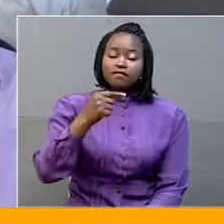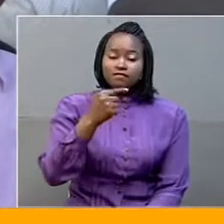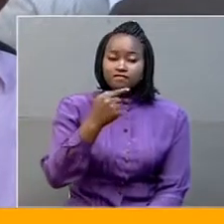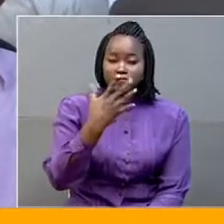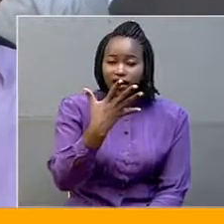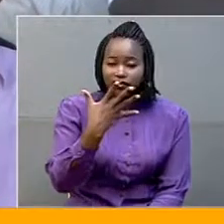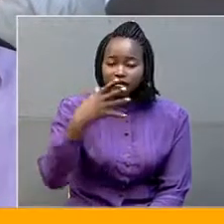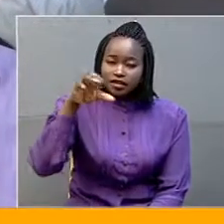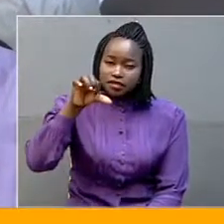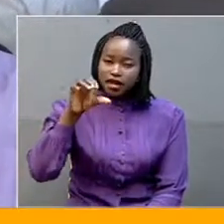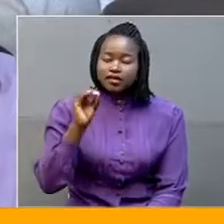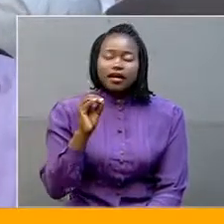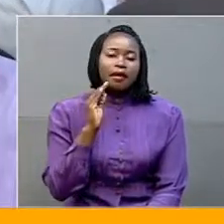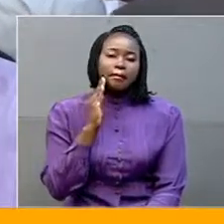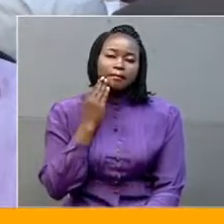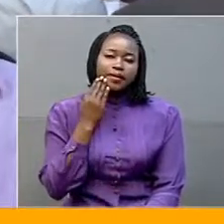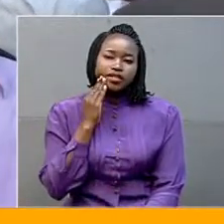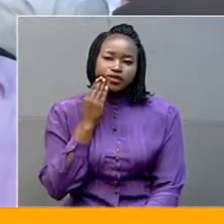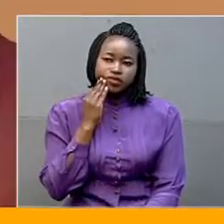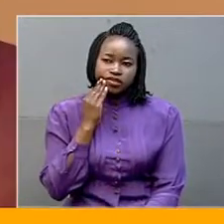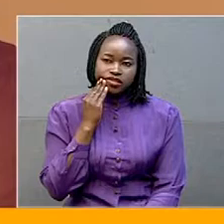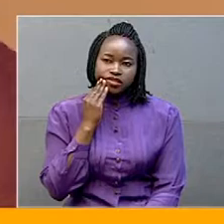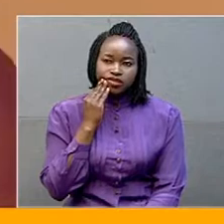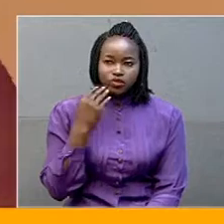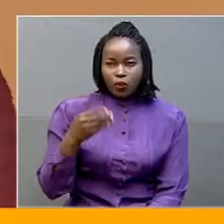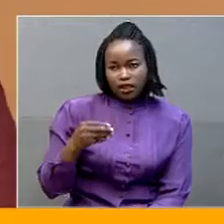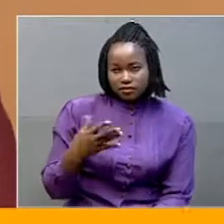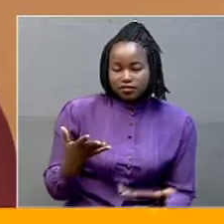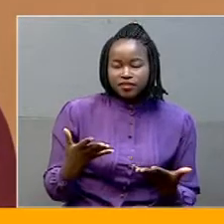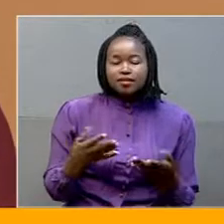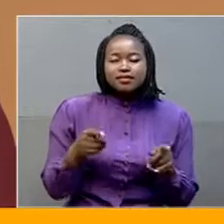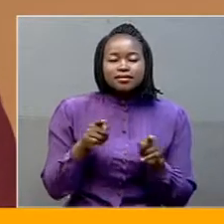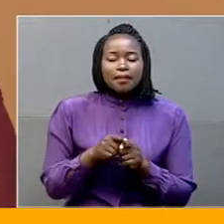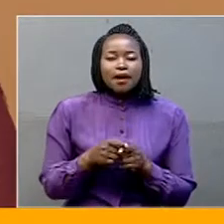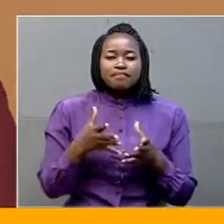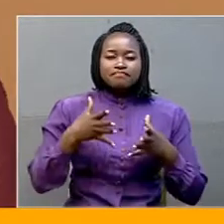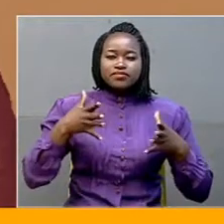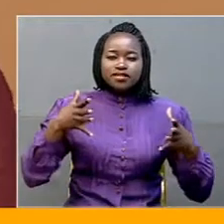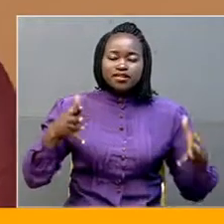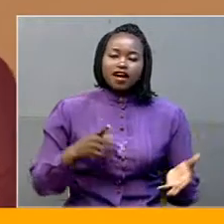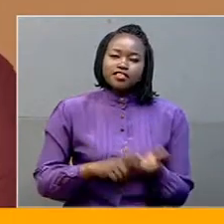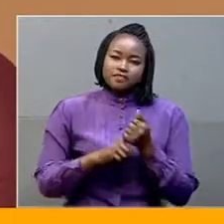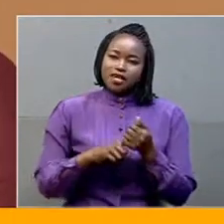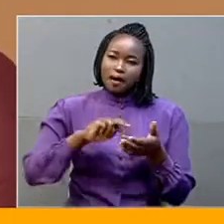billion portfolio. This is good. That's a very big achievement. That's great mobilization.